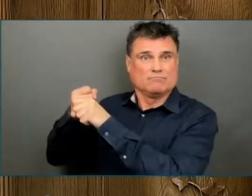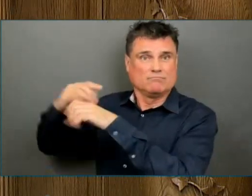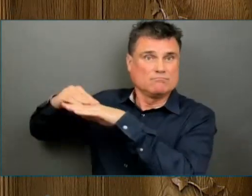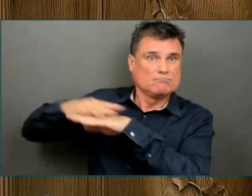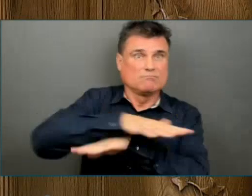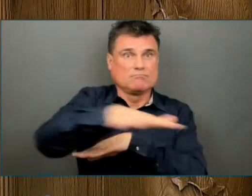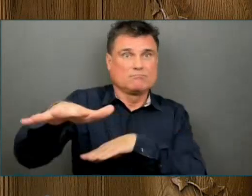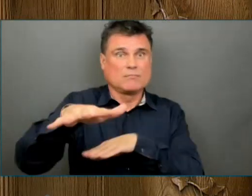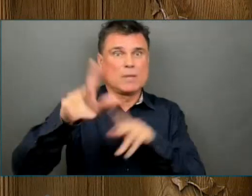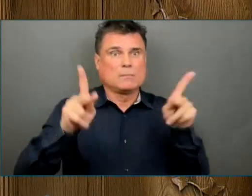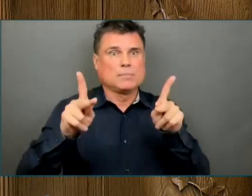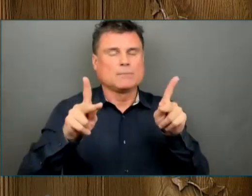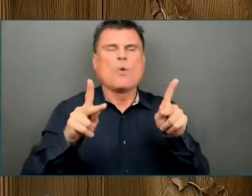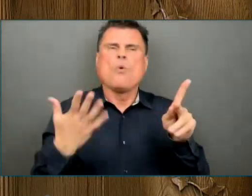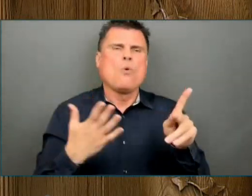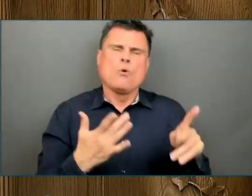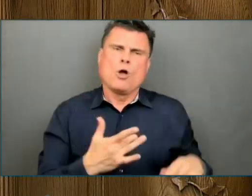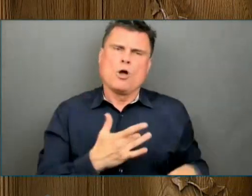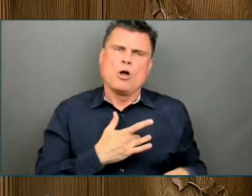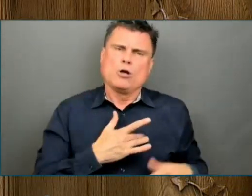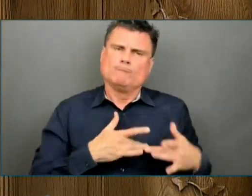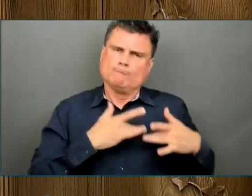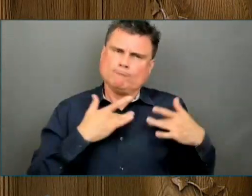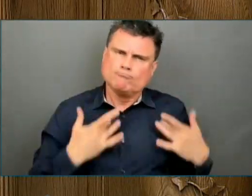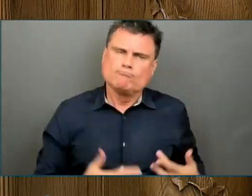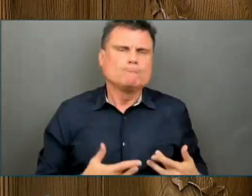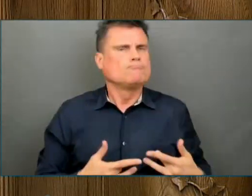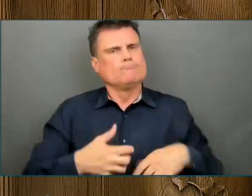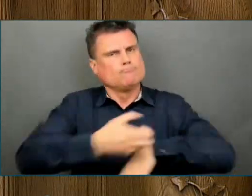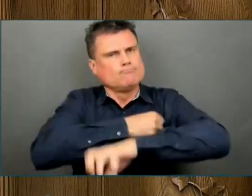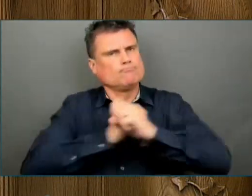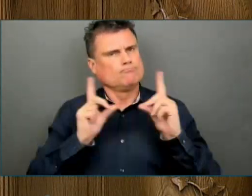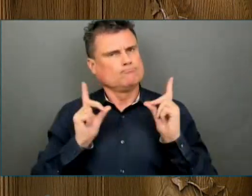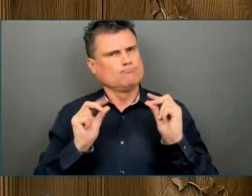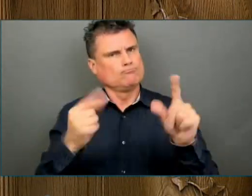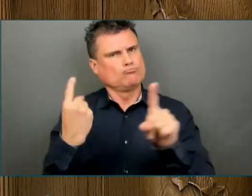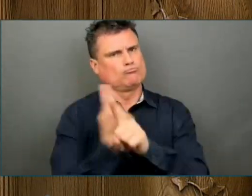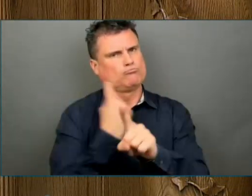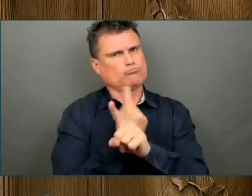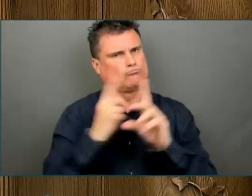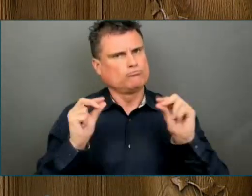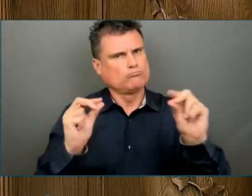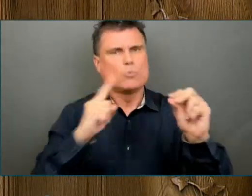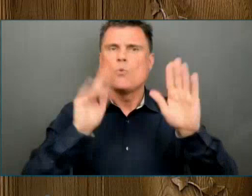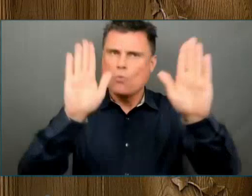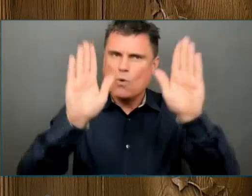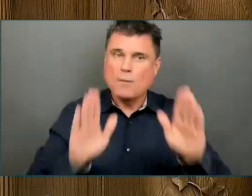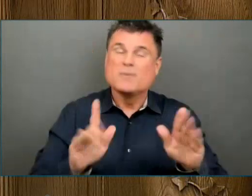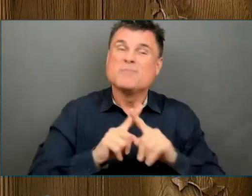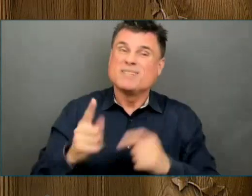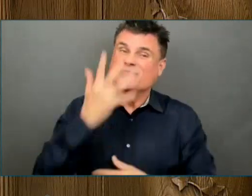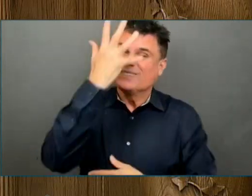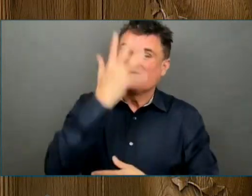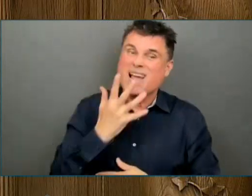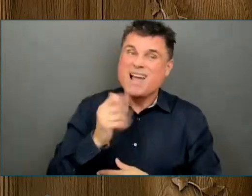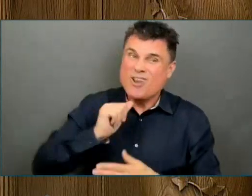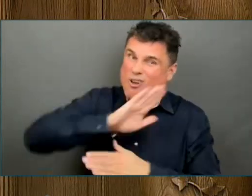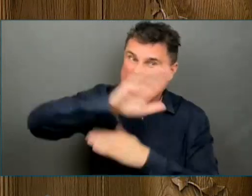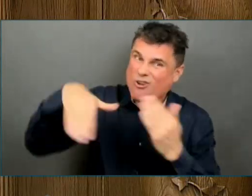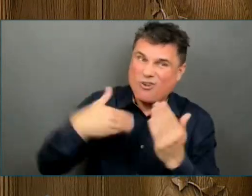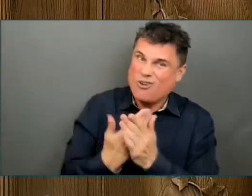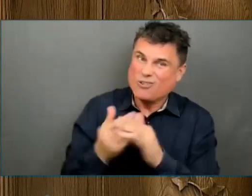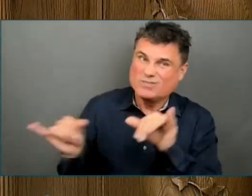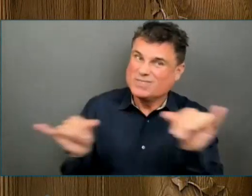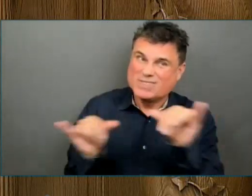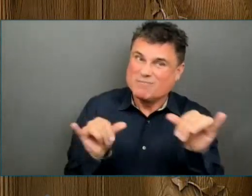Hatred and racist actions have been on the rise since COVID-19 began. Anti-Asian hate crimes have increased by over